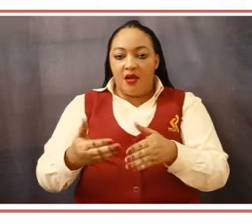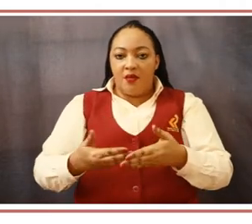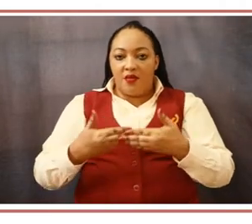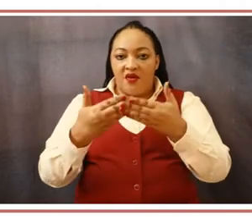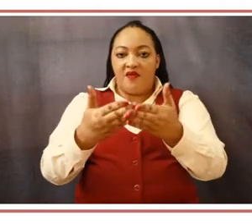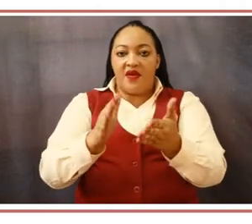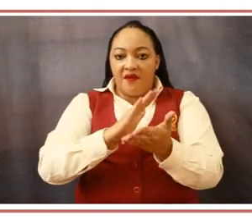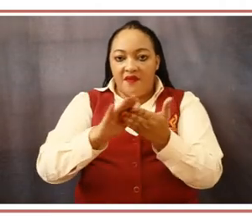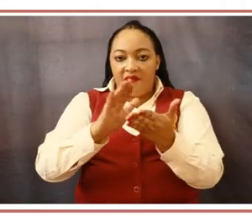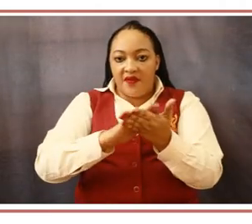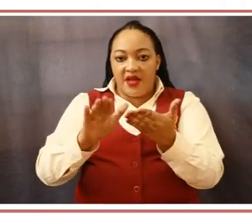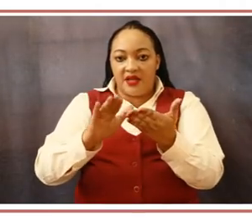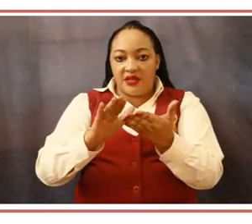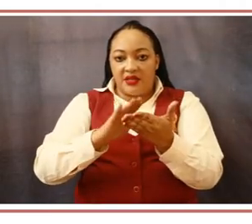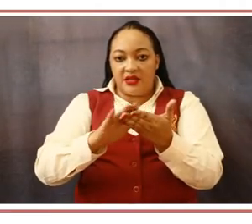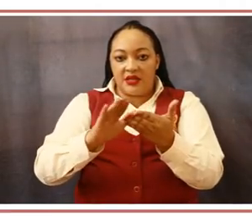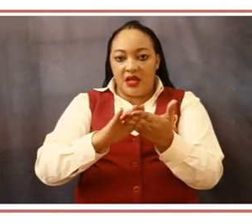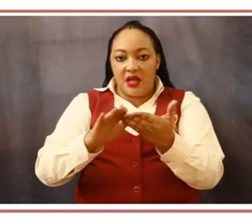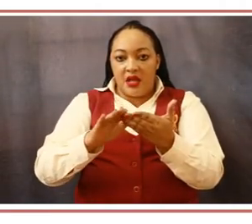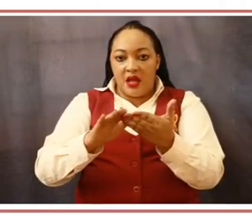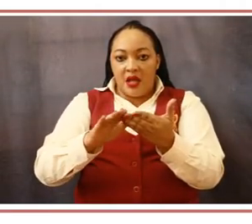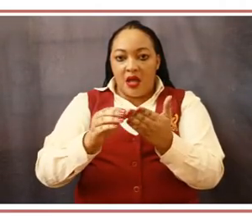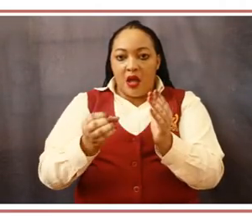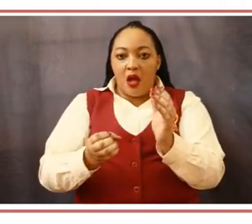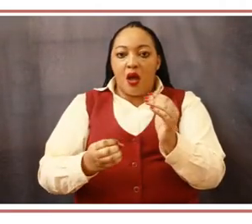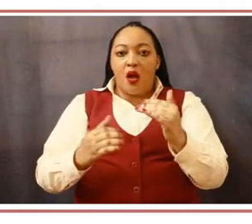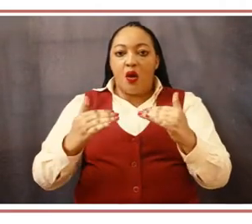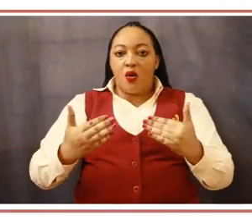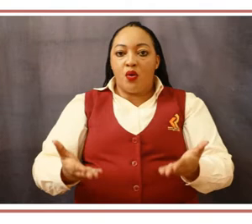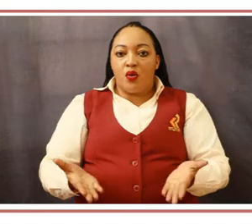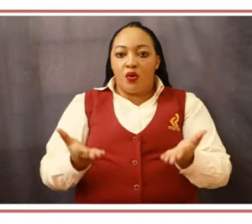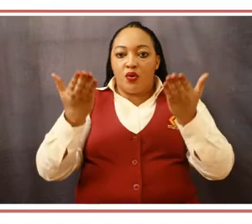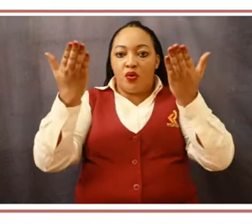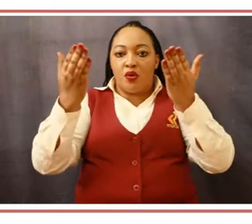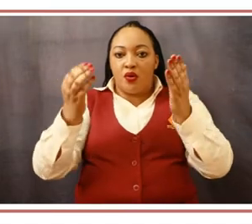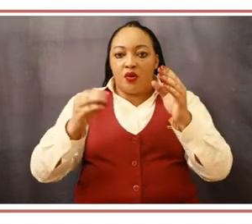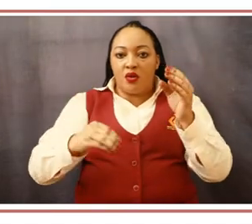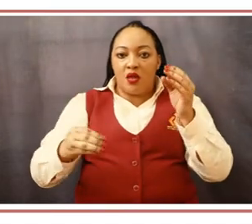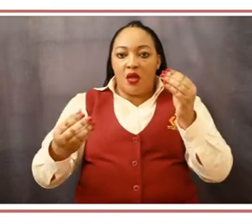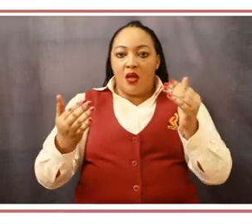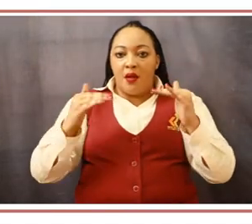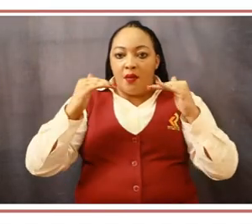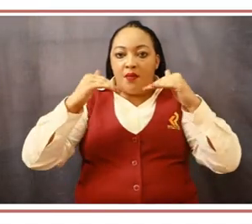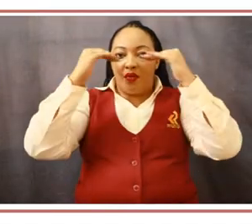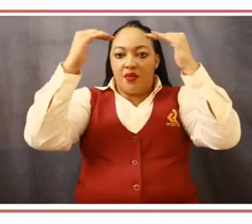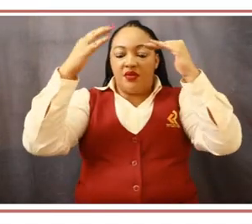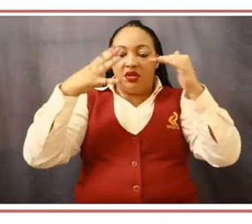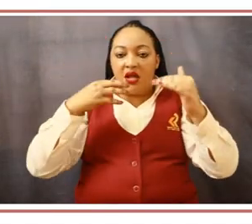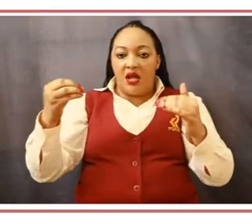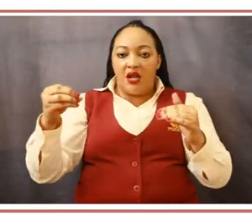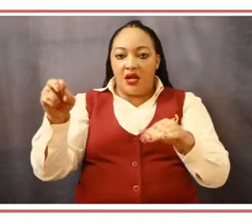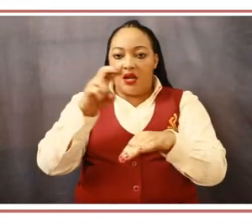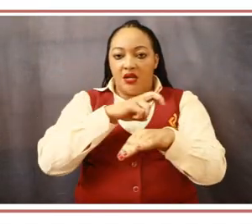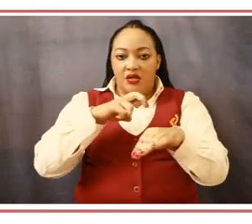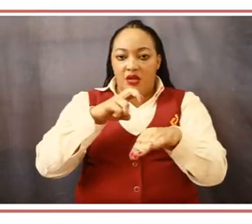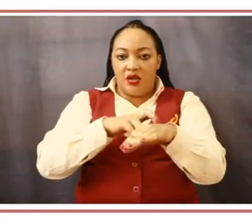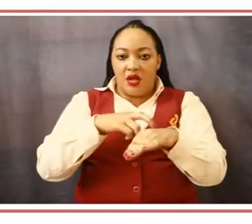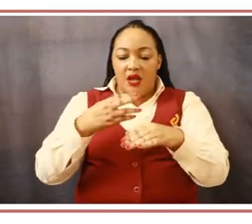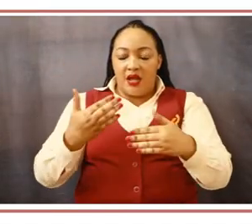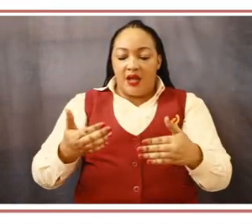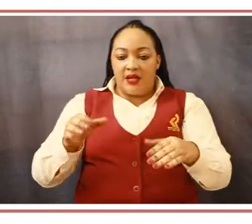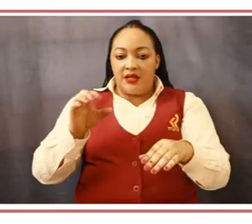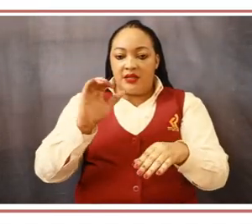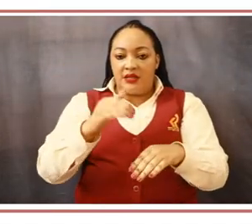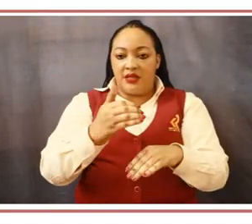industry bodies and user groups, environmental agencies, international community, business organizations, interest groups,